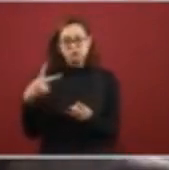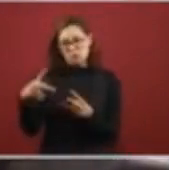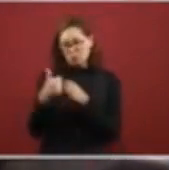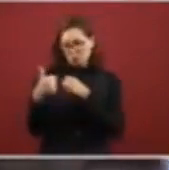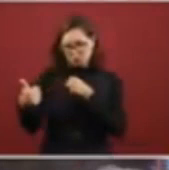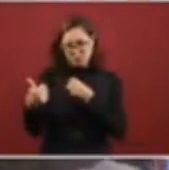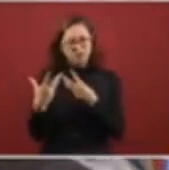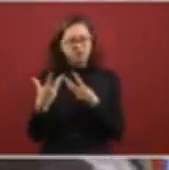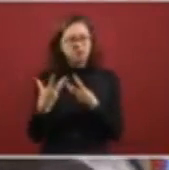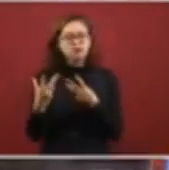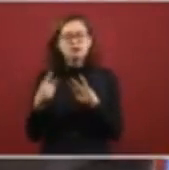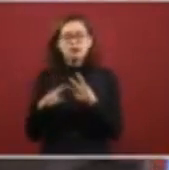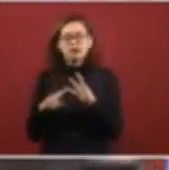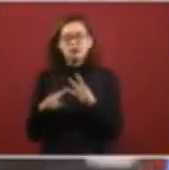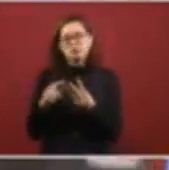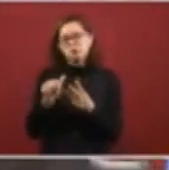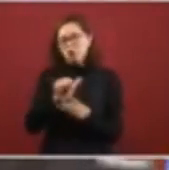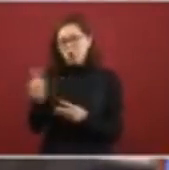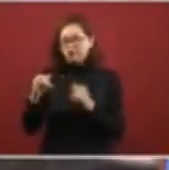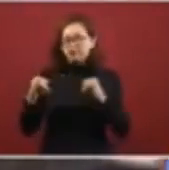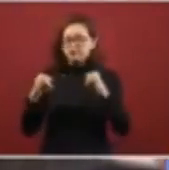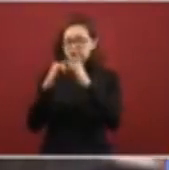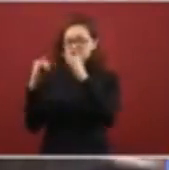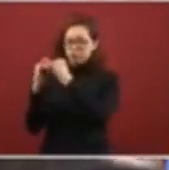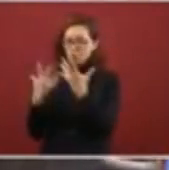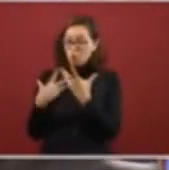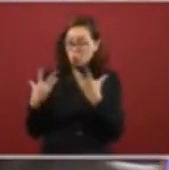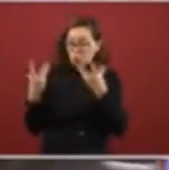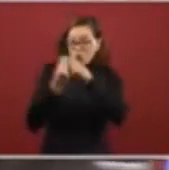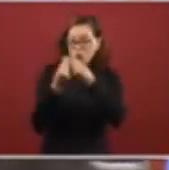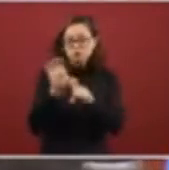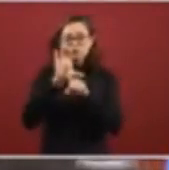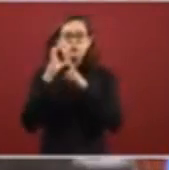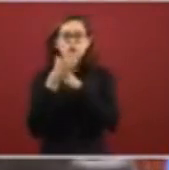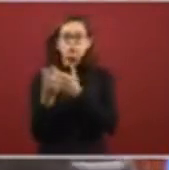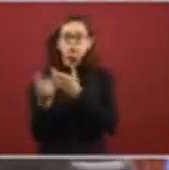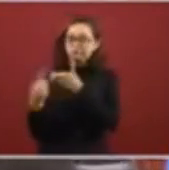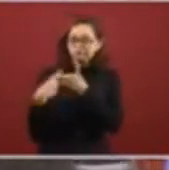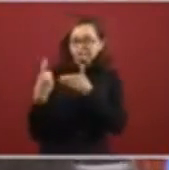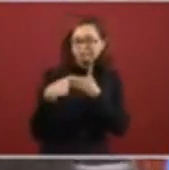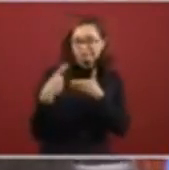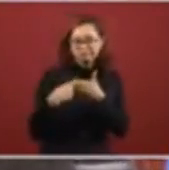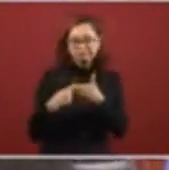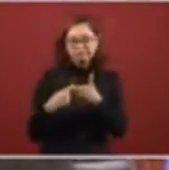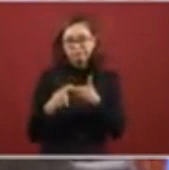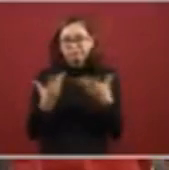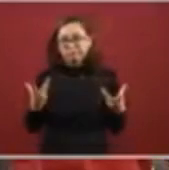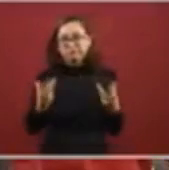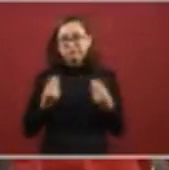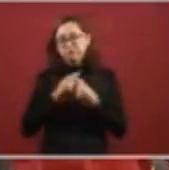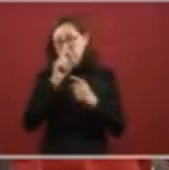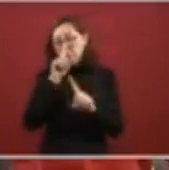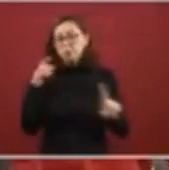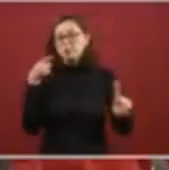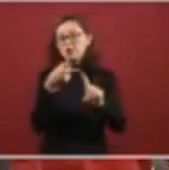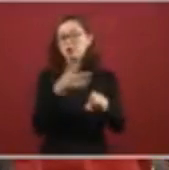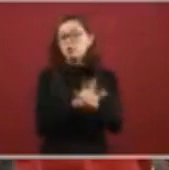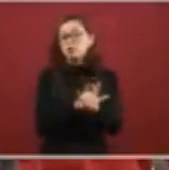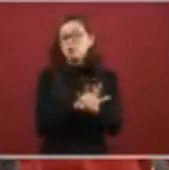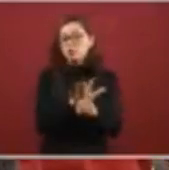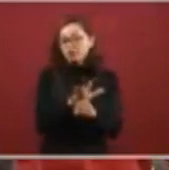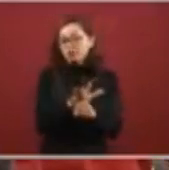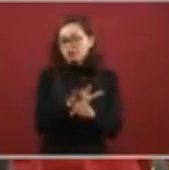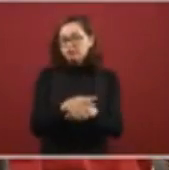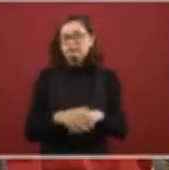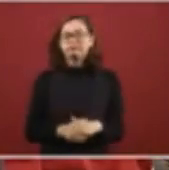We respect their autonomy and other agencies that need to participate with the purpose that the